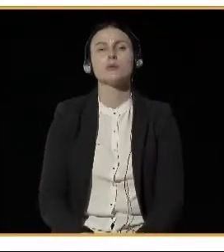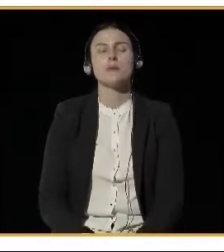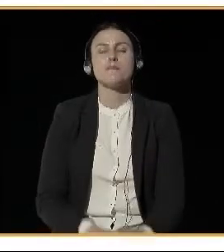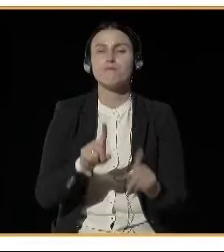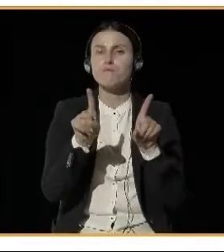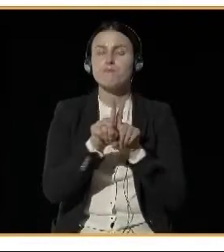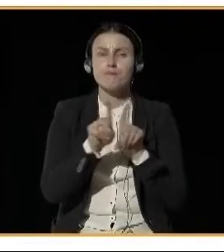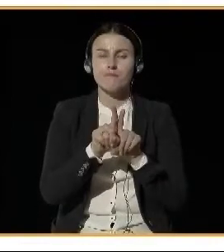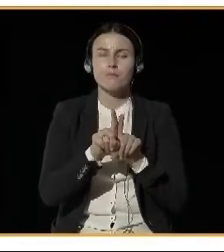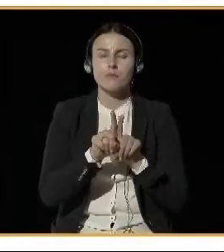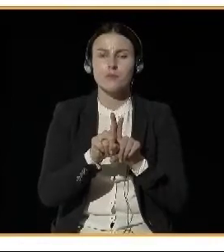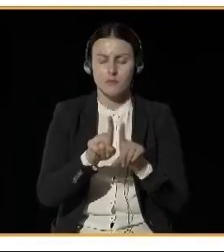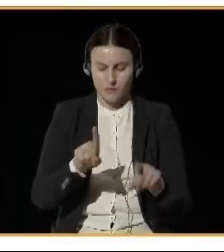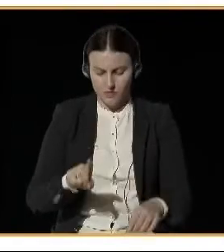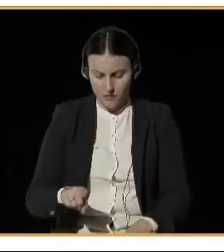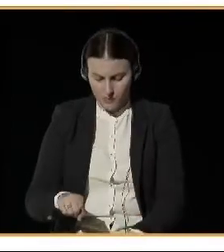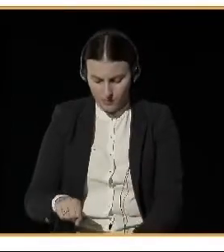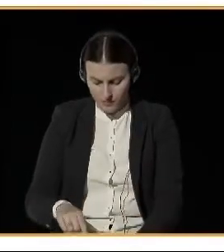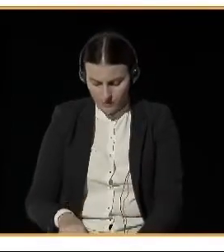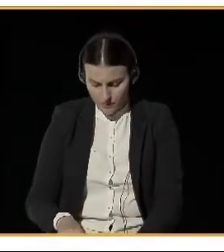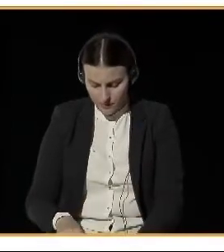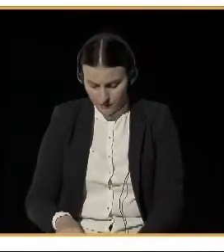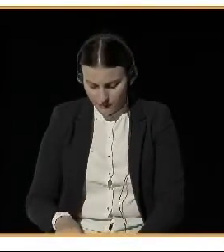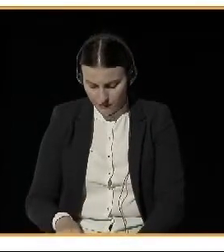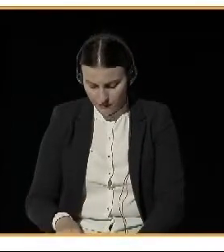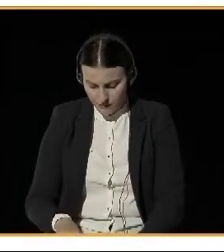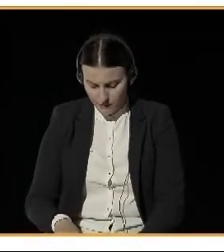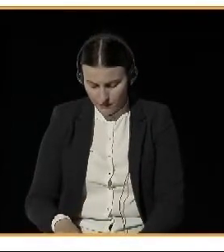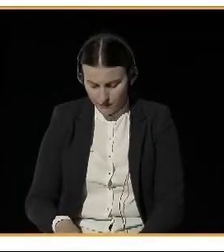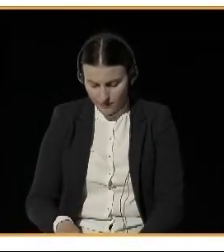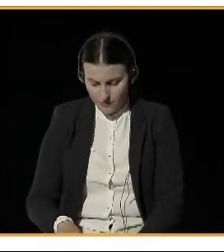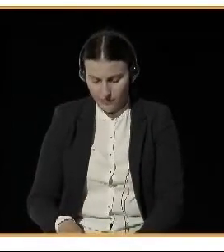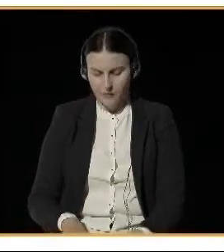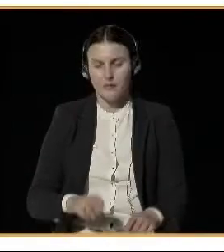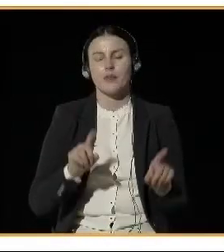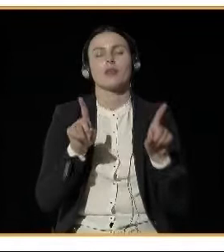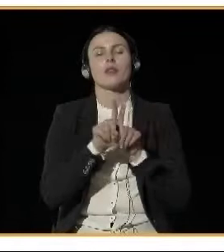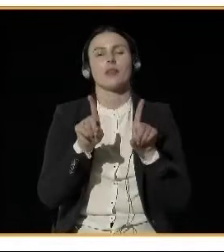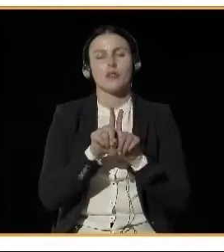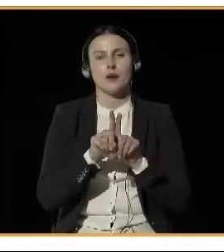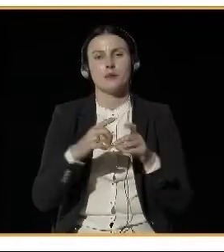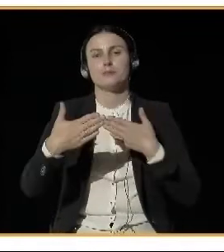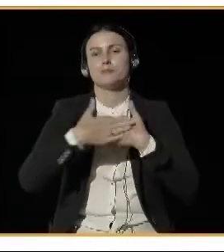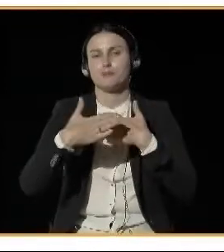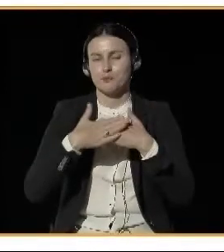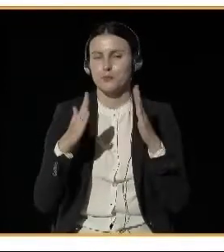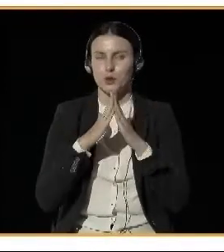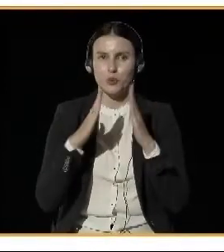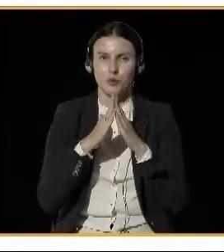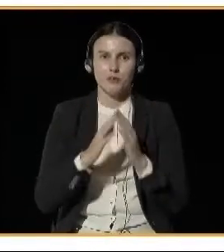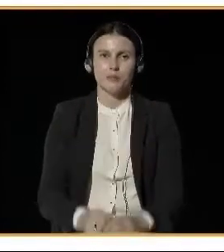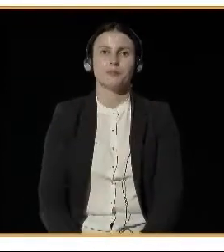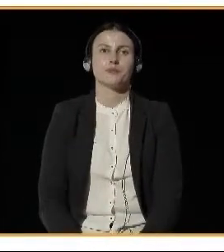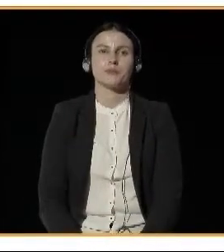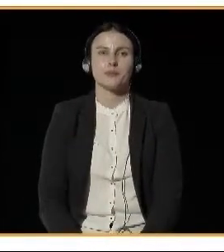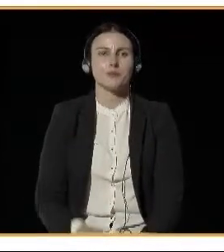Next slide, please. I wanted to show you an example of a winter stay in Reykjavík when